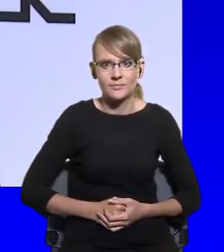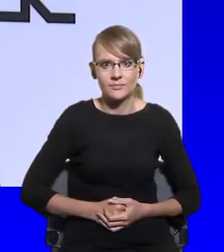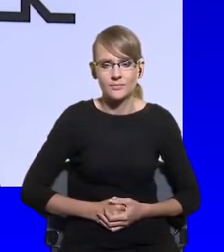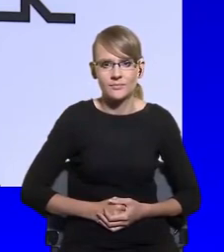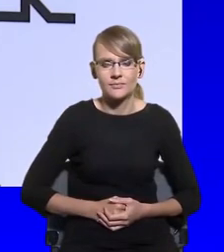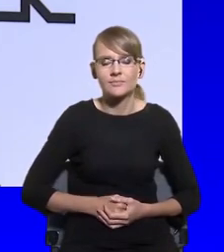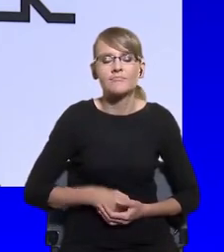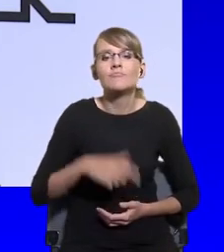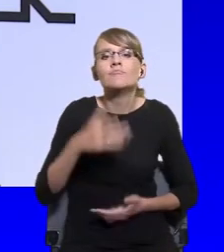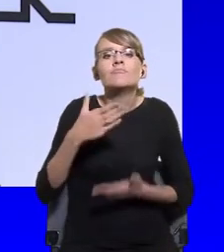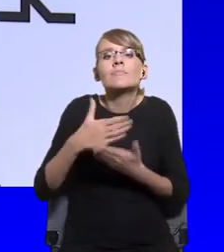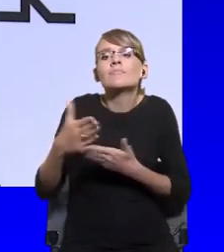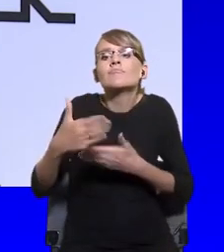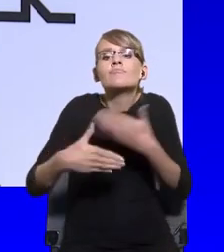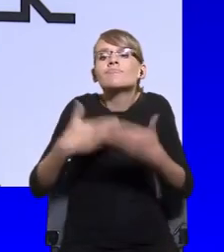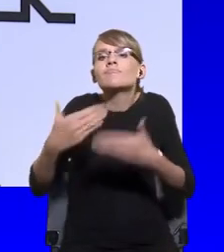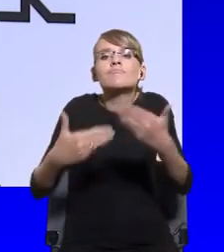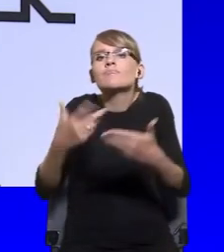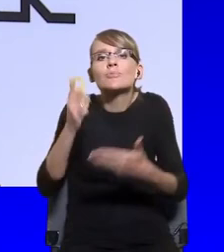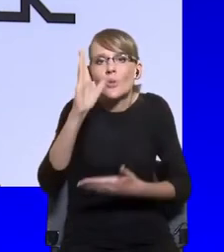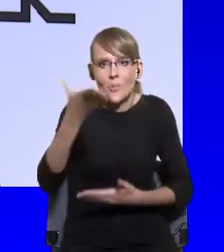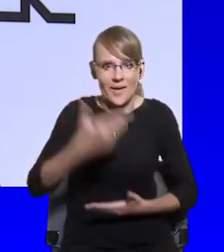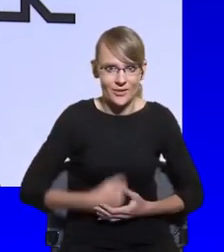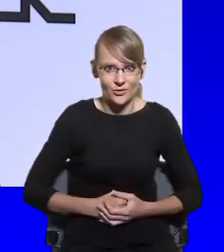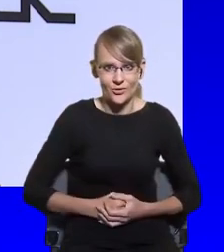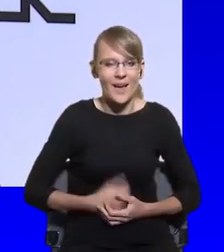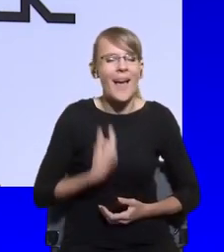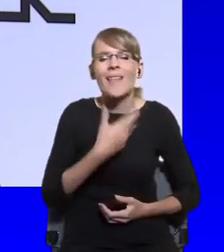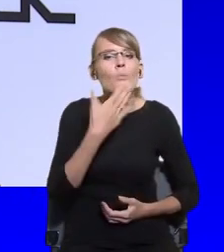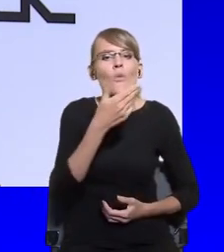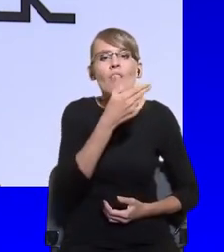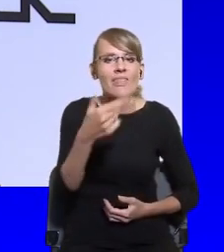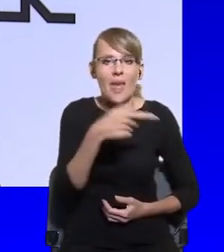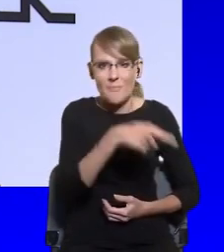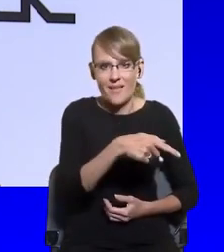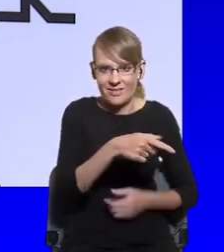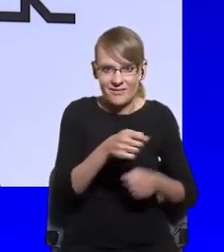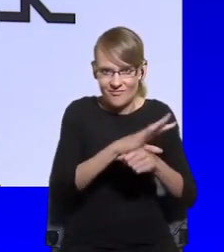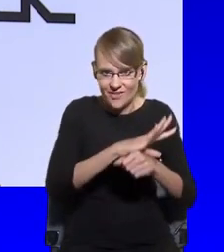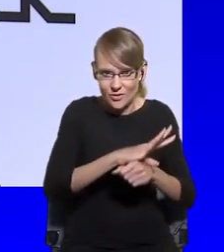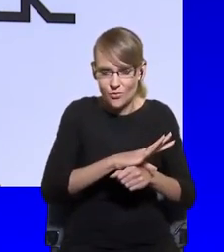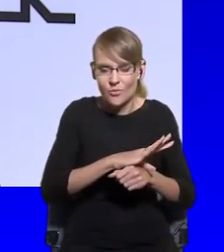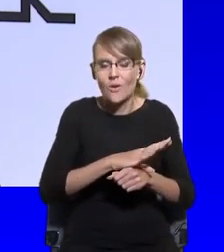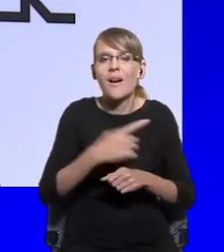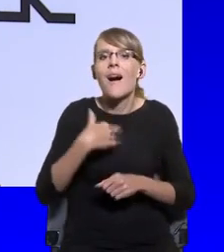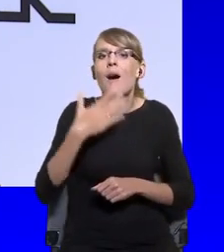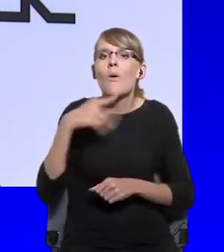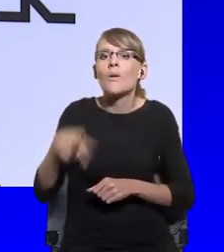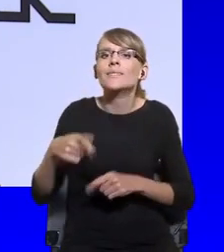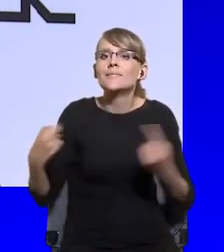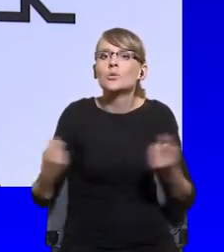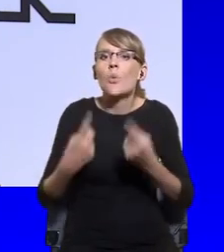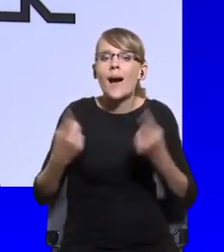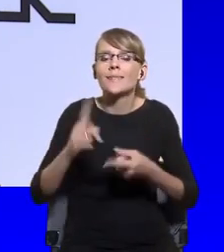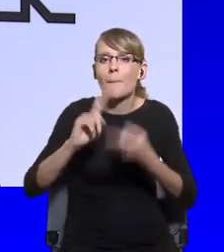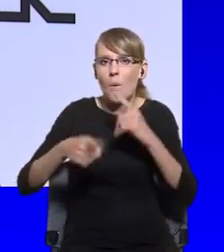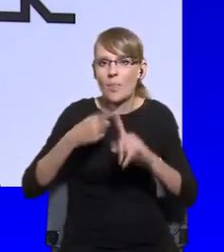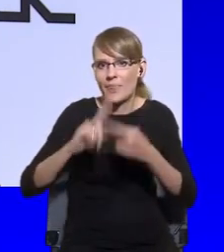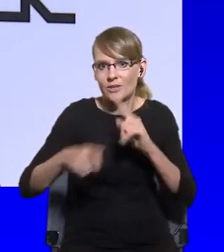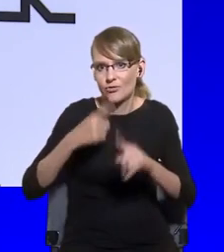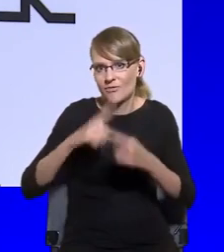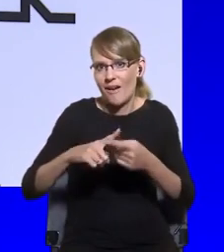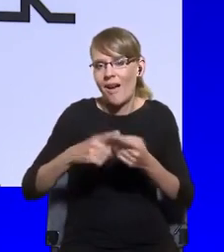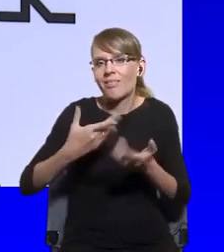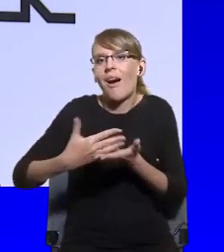the way the, the pandemic is going to develop, but I'm talking about the, the, what's your hunch about the politics of it? Uh, especially in